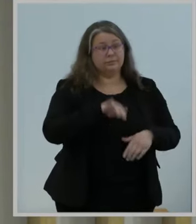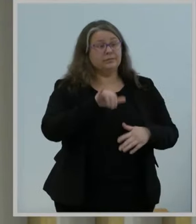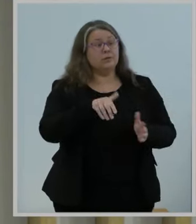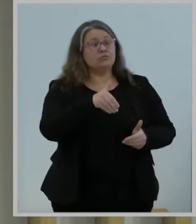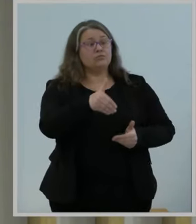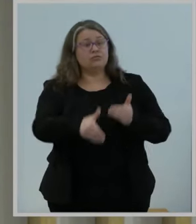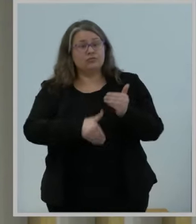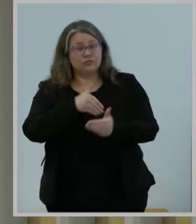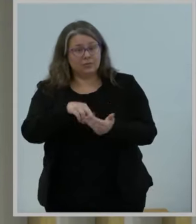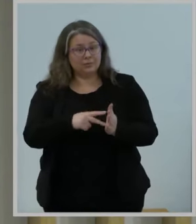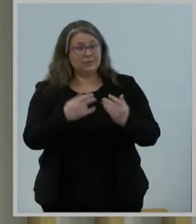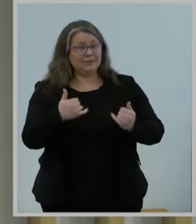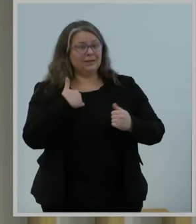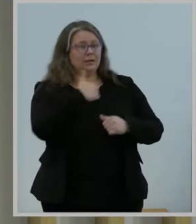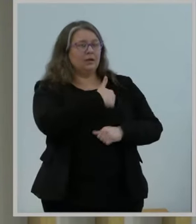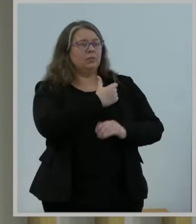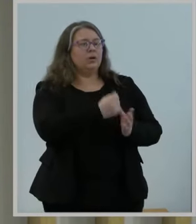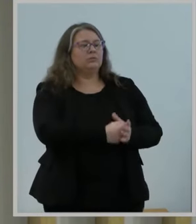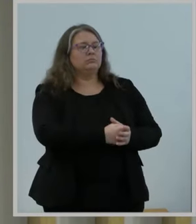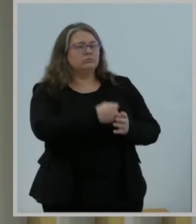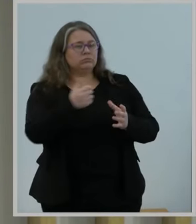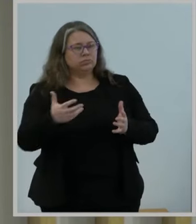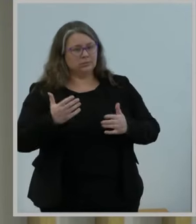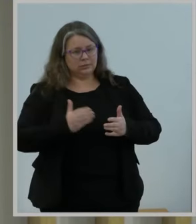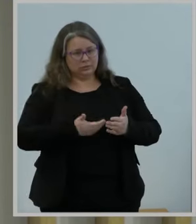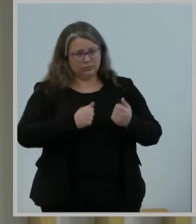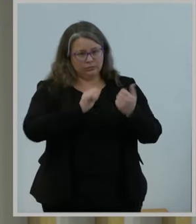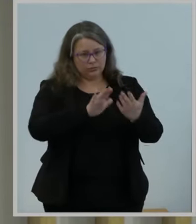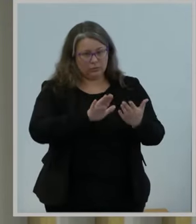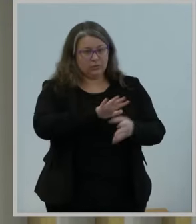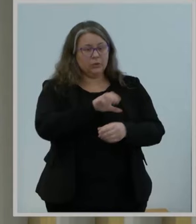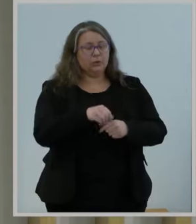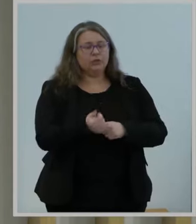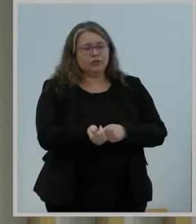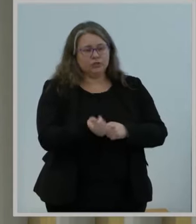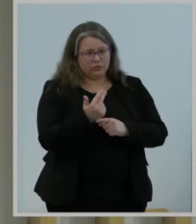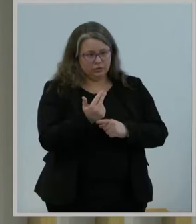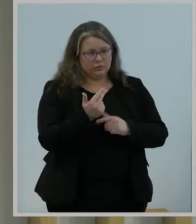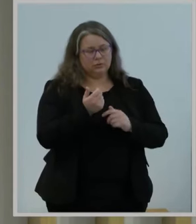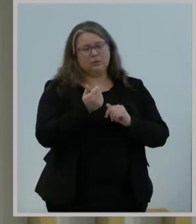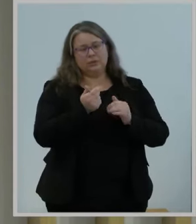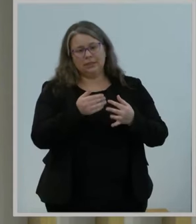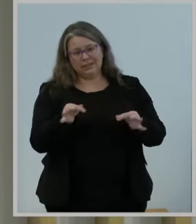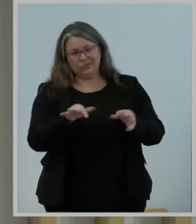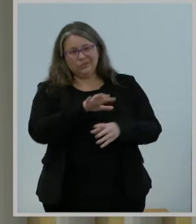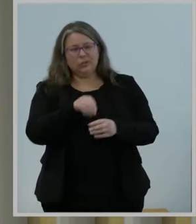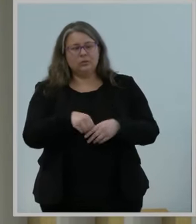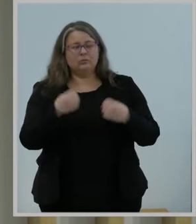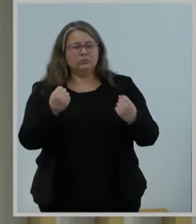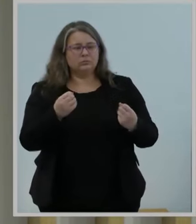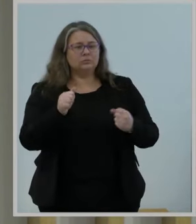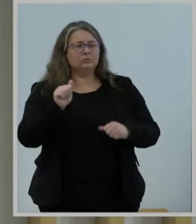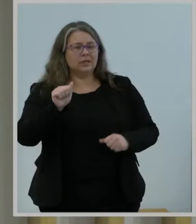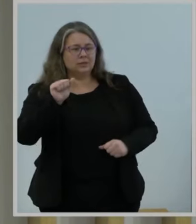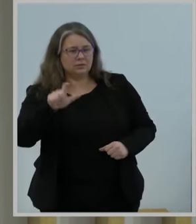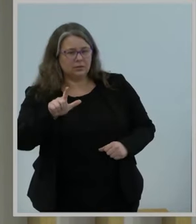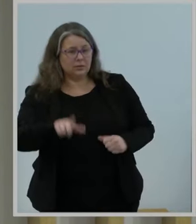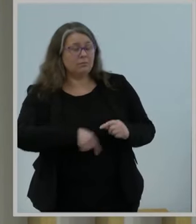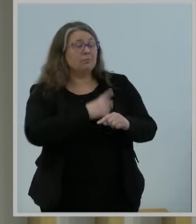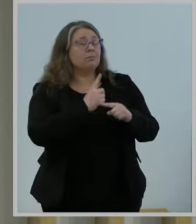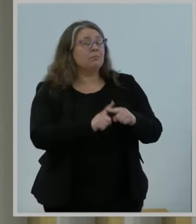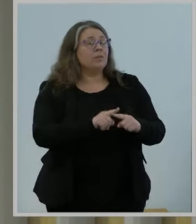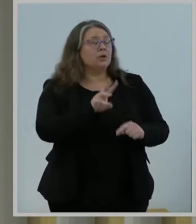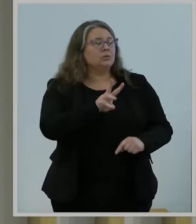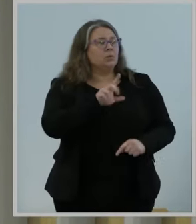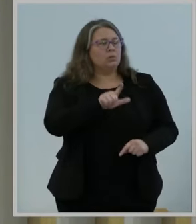American Sign Language. We do this by requiring participating wireless providers to support templates that are based on a system that New York